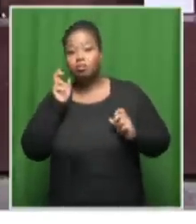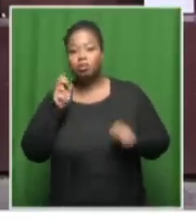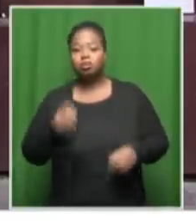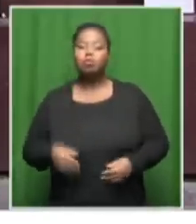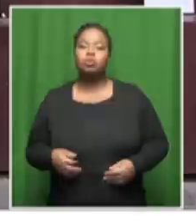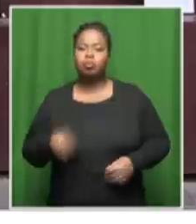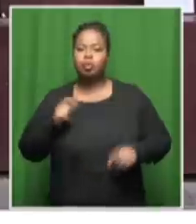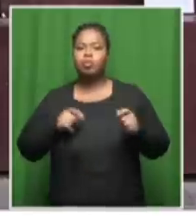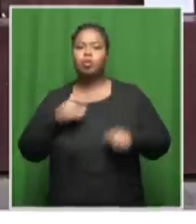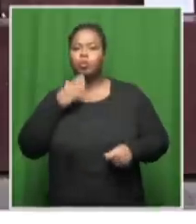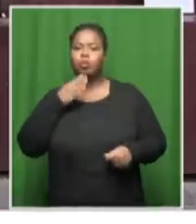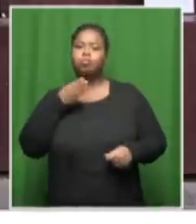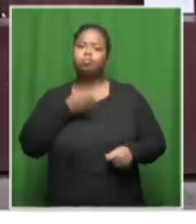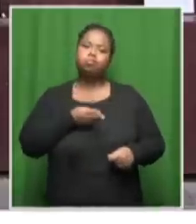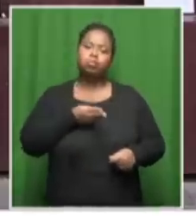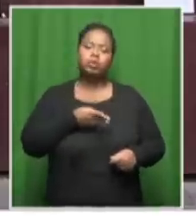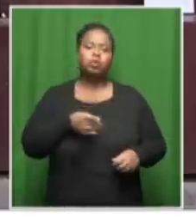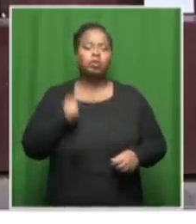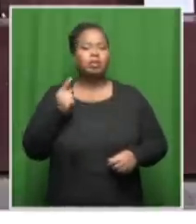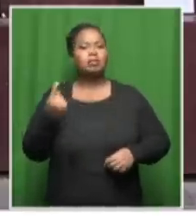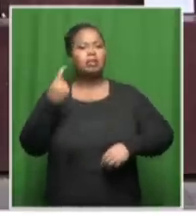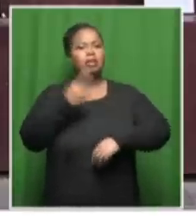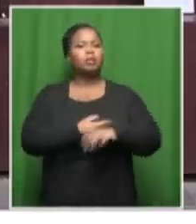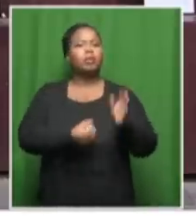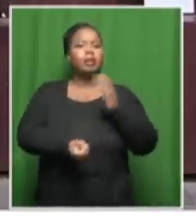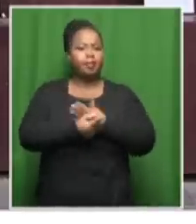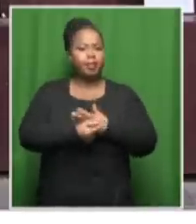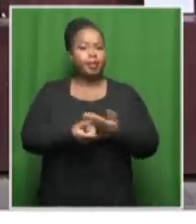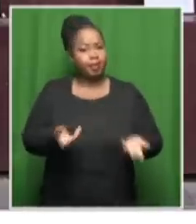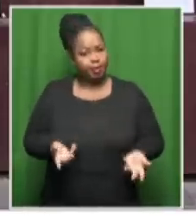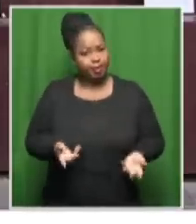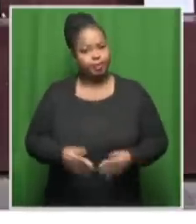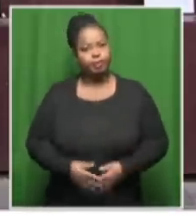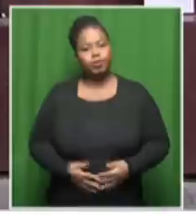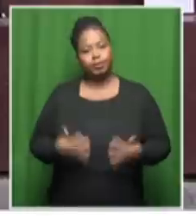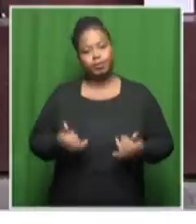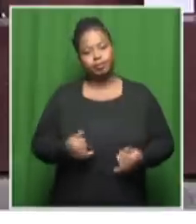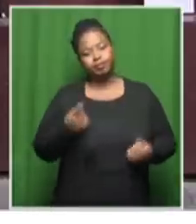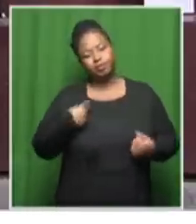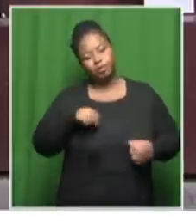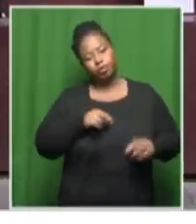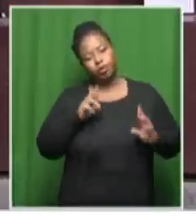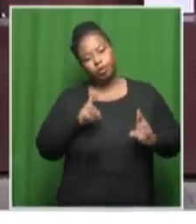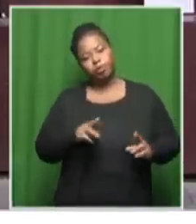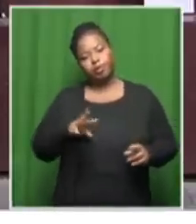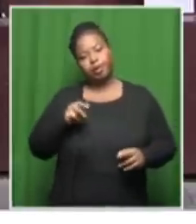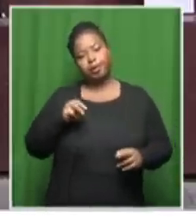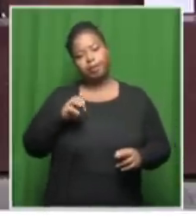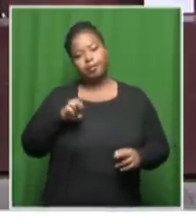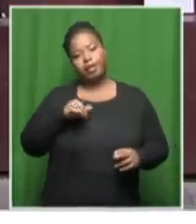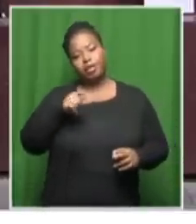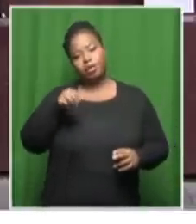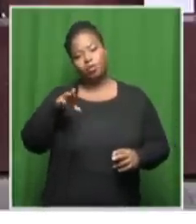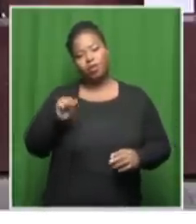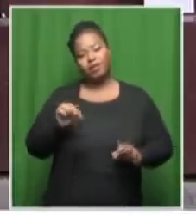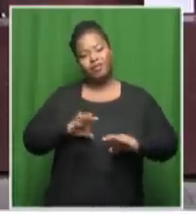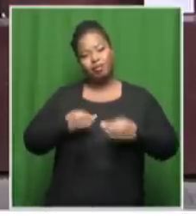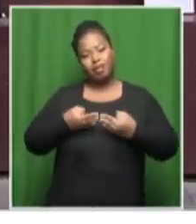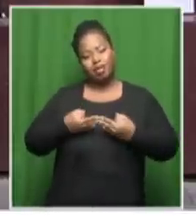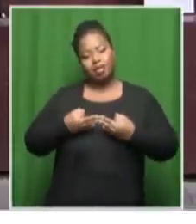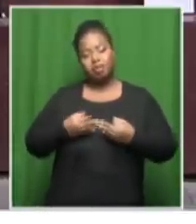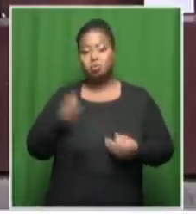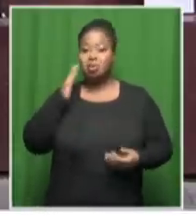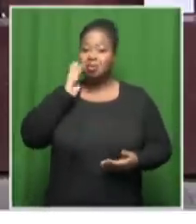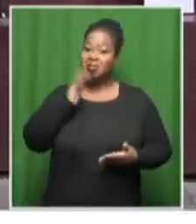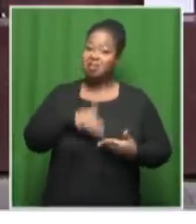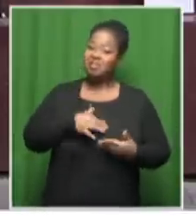were closest on that day about exactly what could have happened. So we're also hoping to speak to the Meywa family as they arrive here. What does